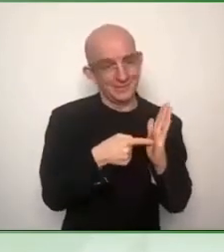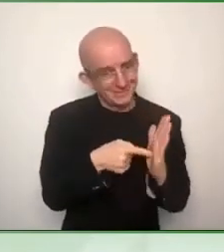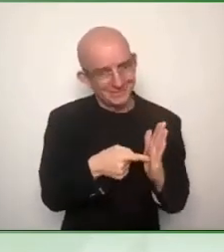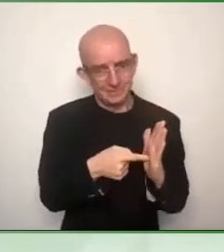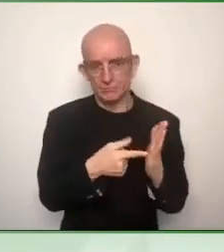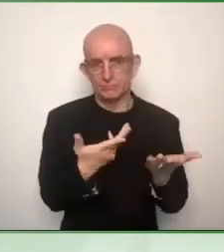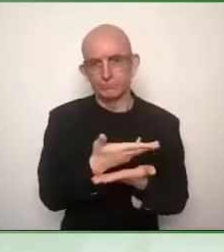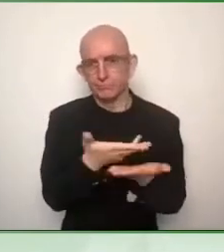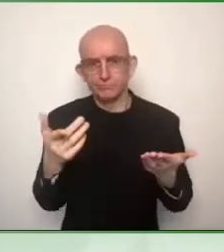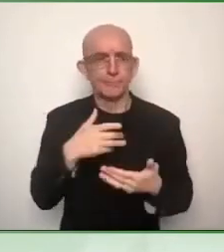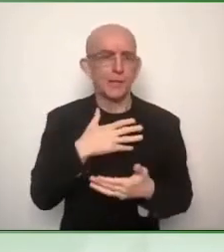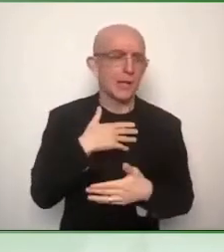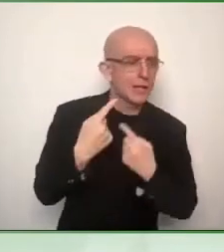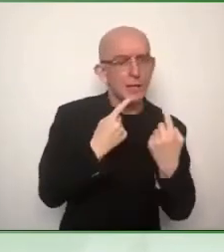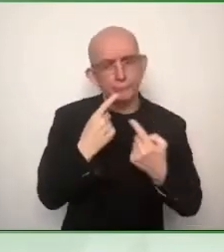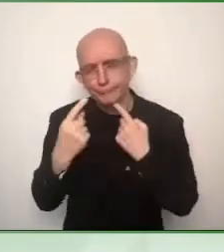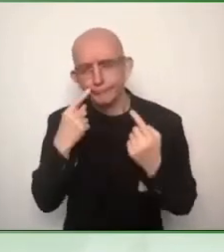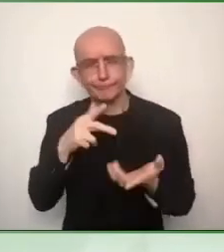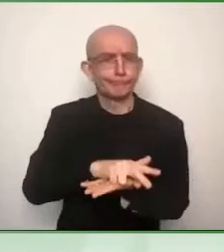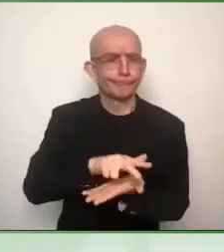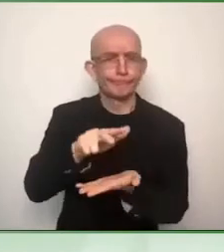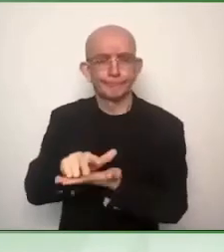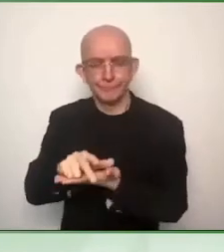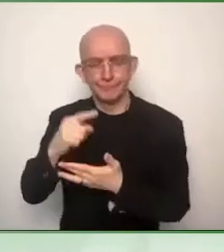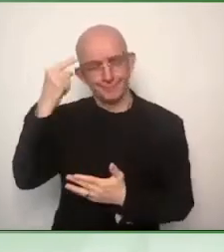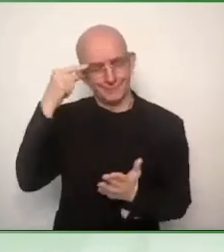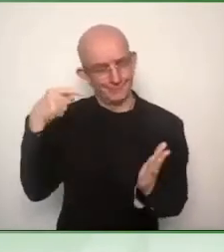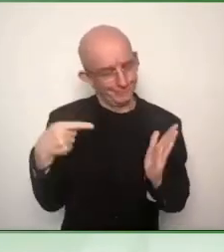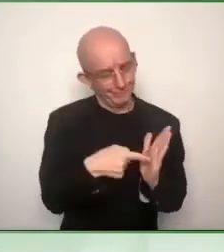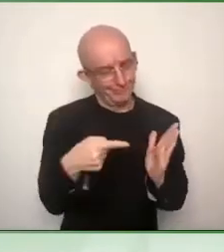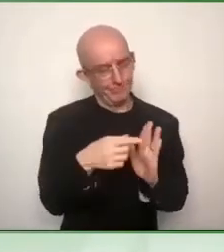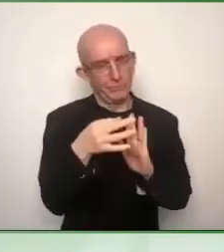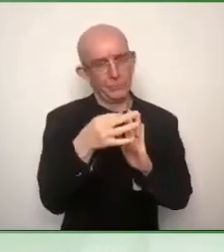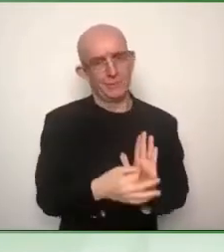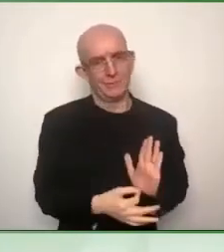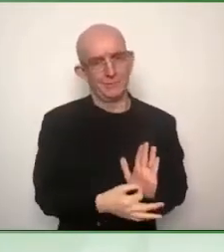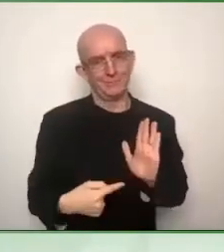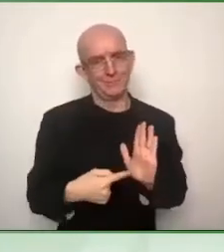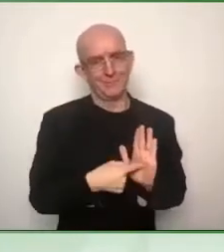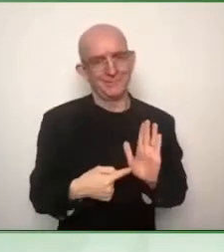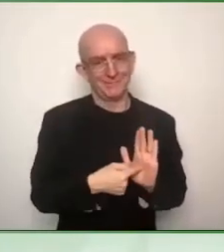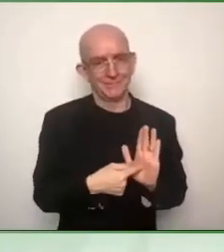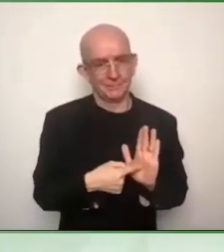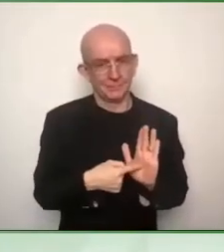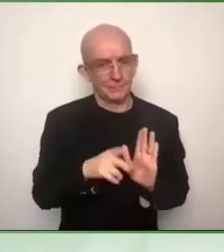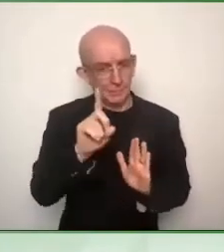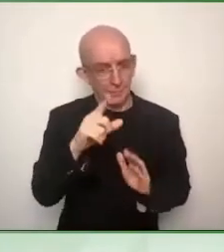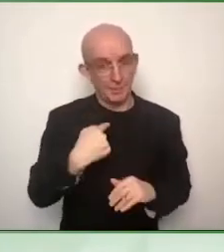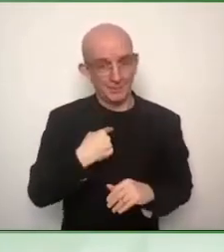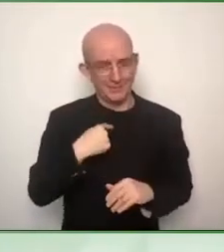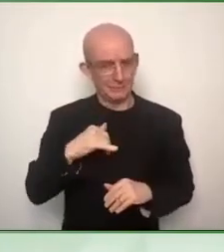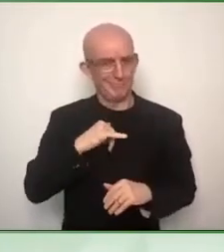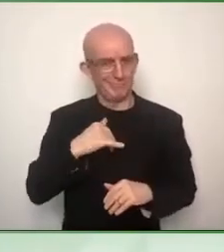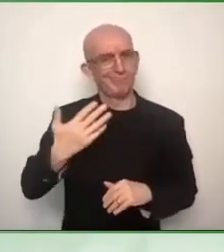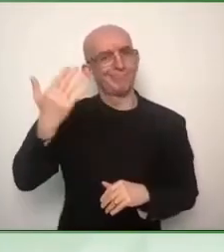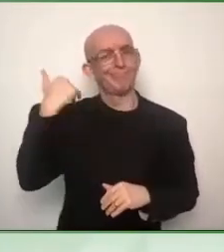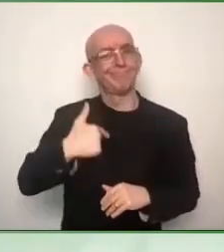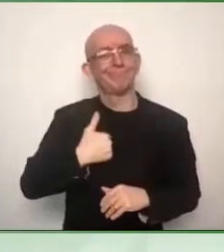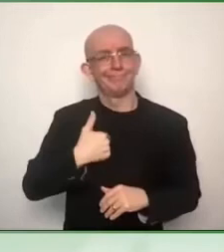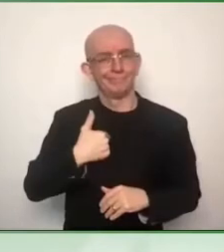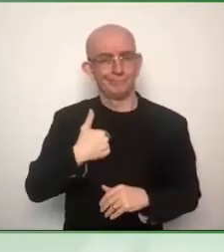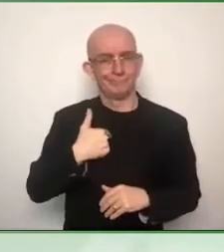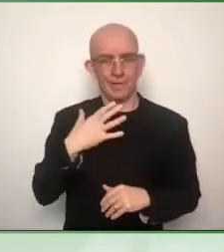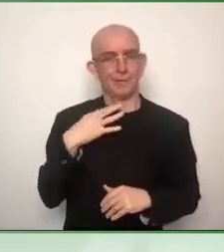meetings, decisions are taken based on these principles. And one of the leading principles is customer